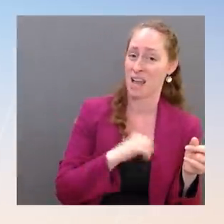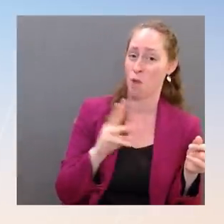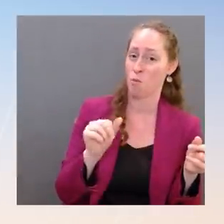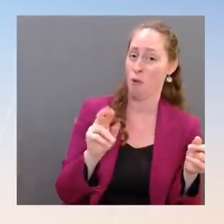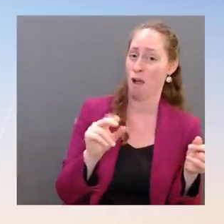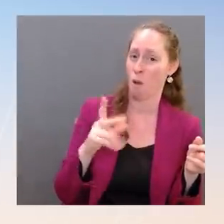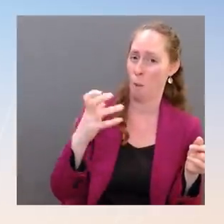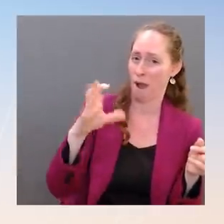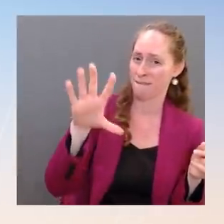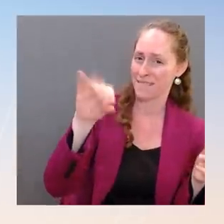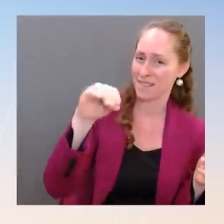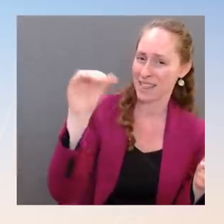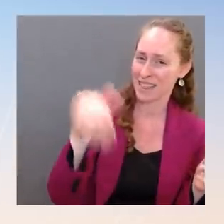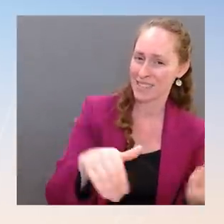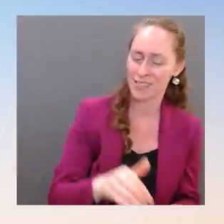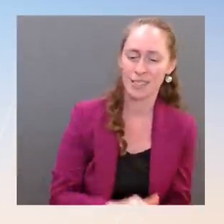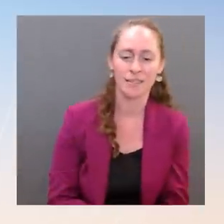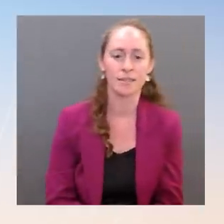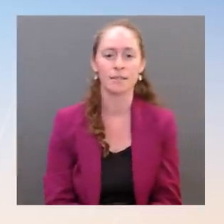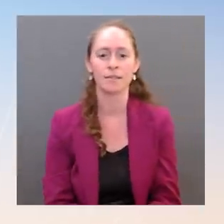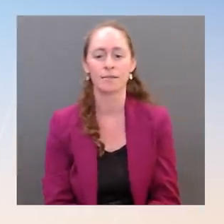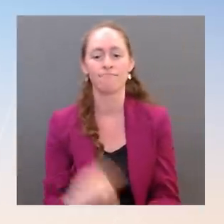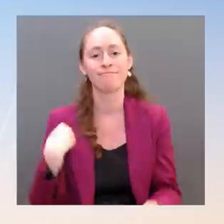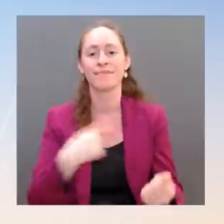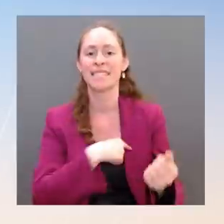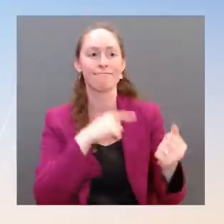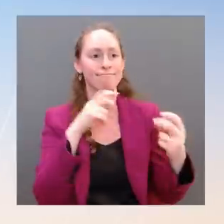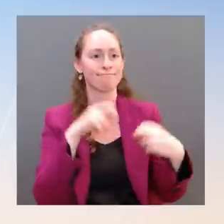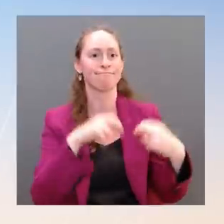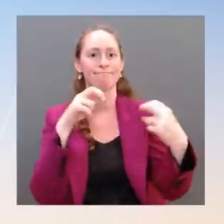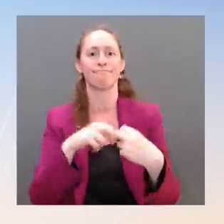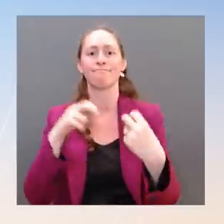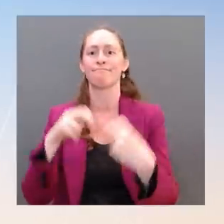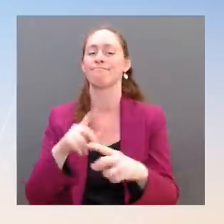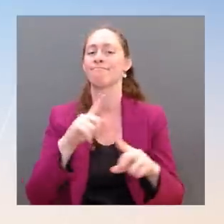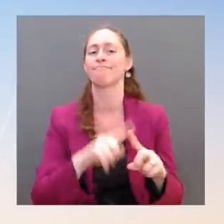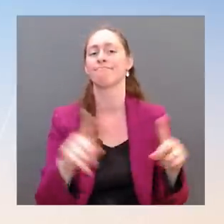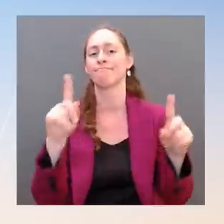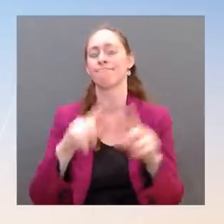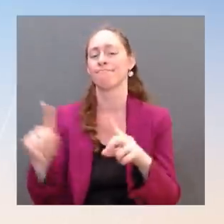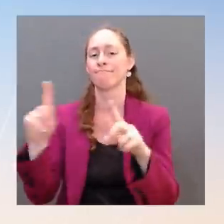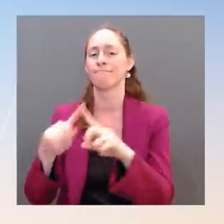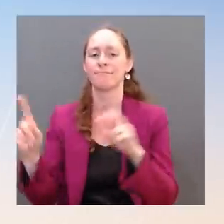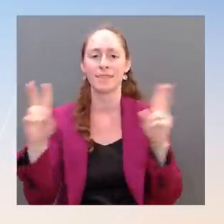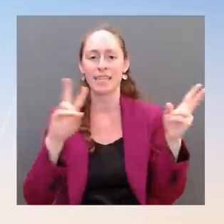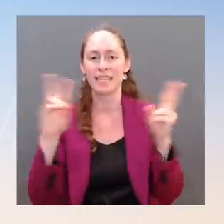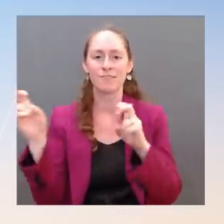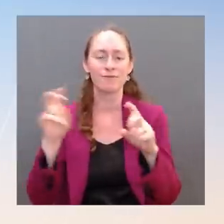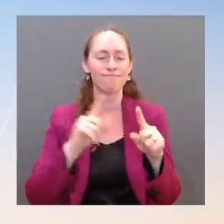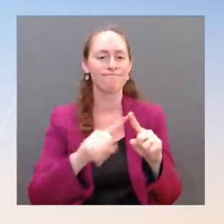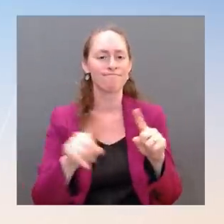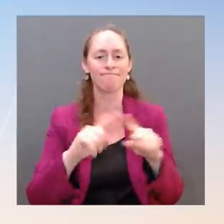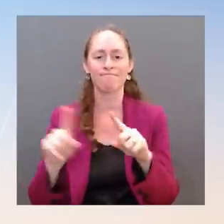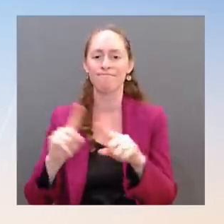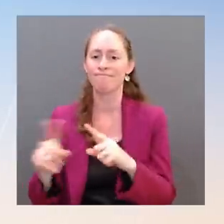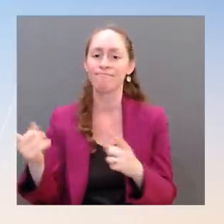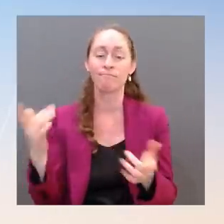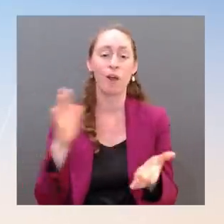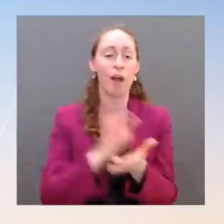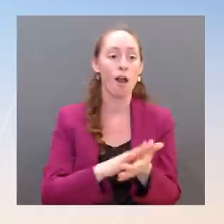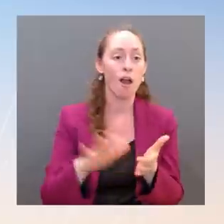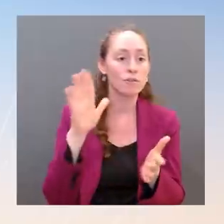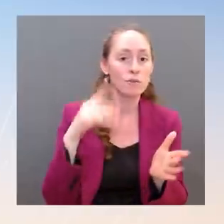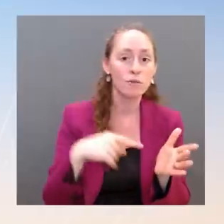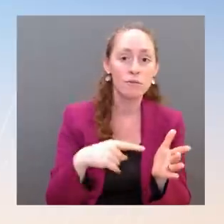senators who have been leaders on college affordability and sent — and student debt. The President values their perspective and looks forward to the discussion this